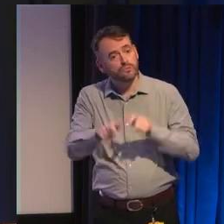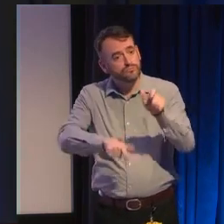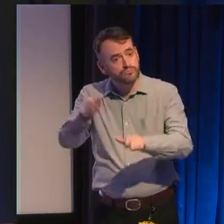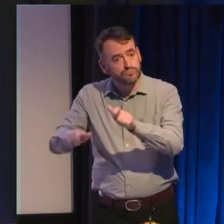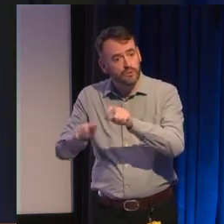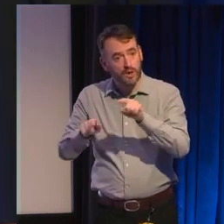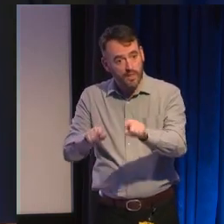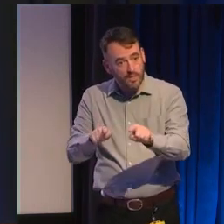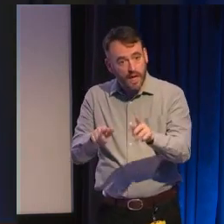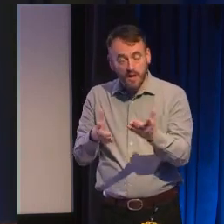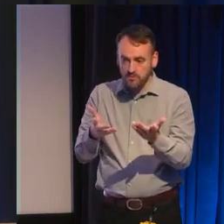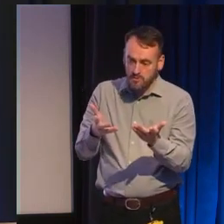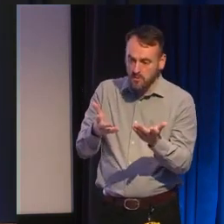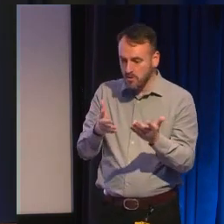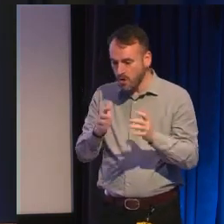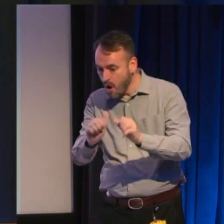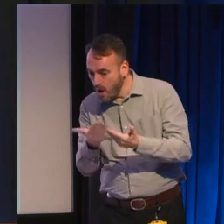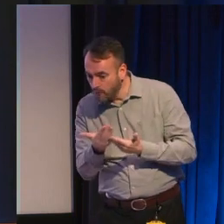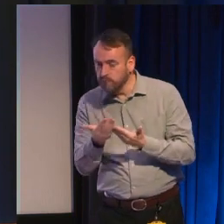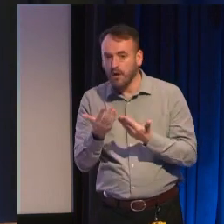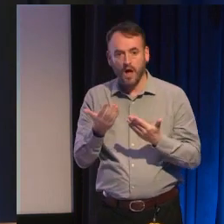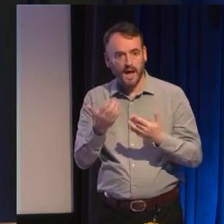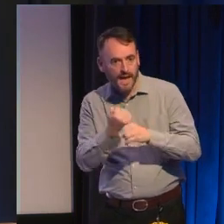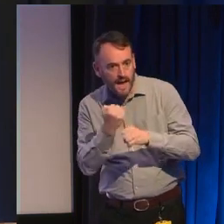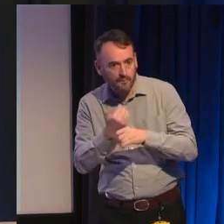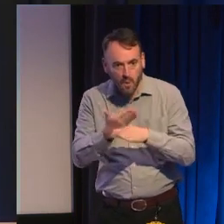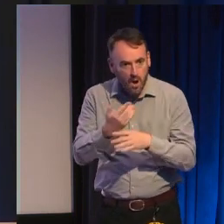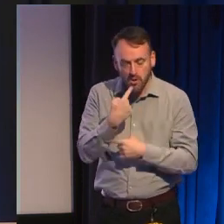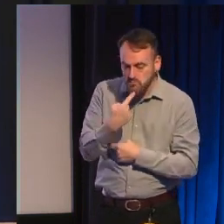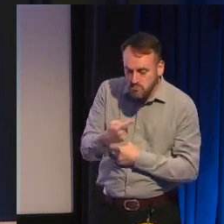interesting and be open to working on a game if you reached out and contacted them